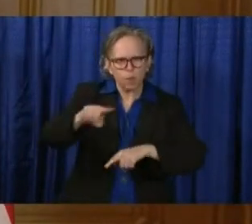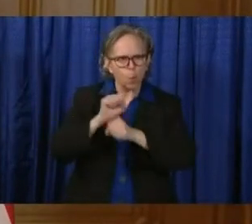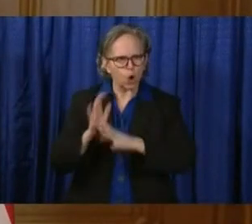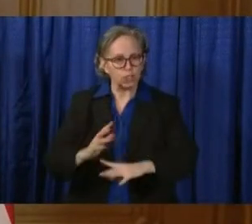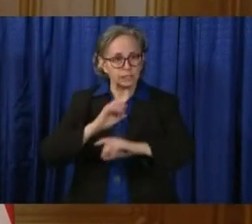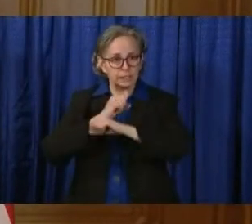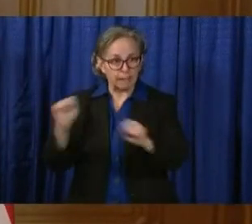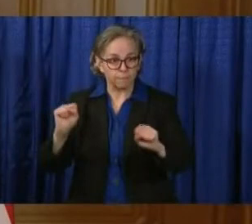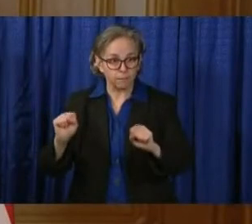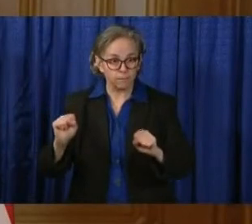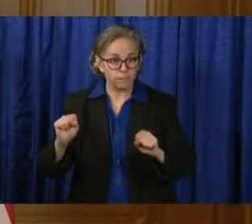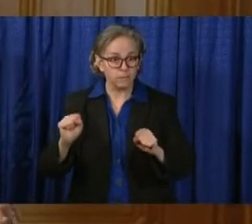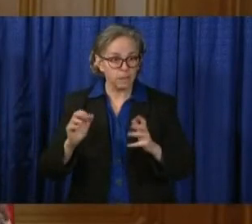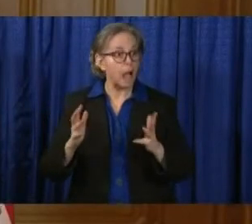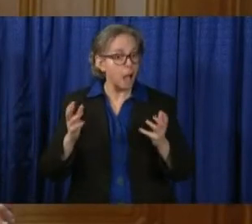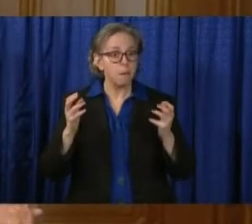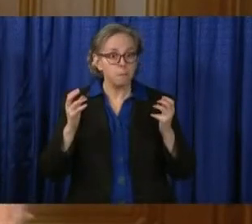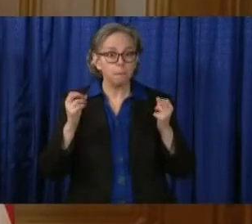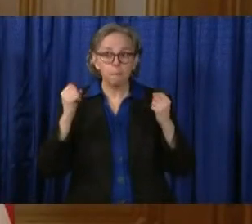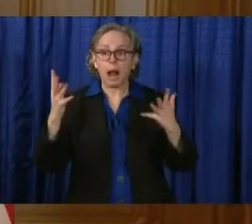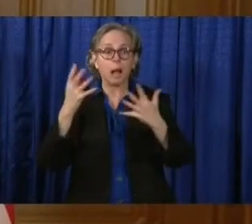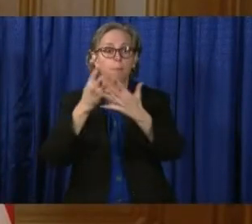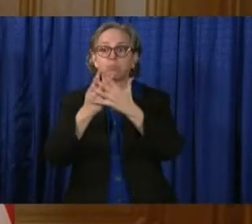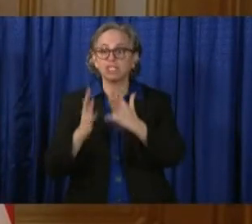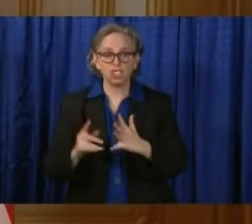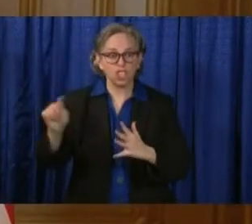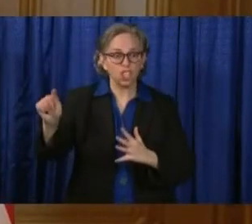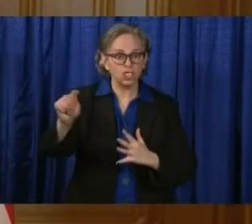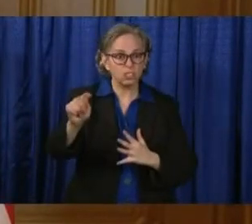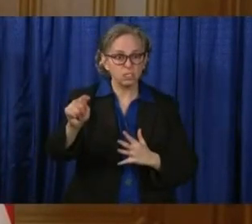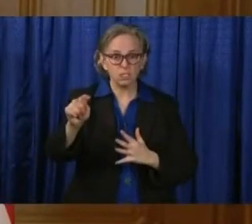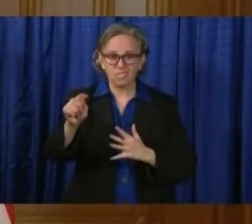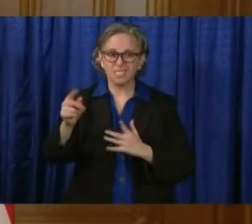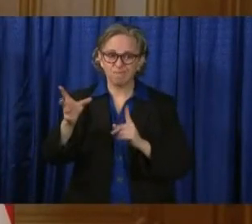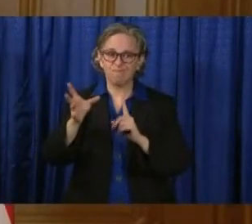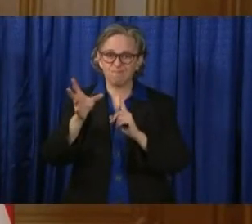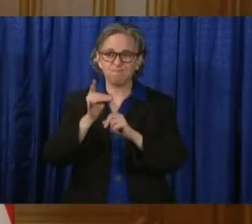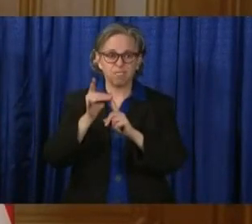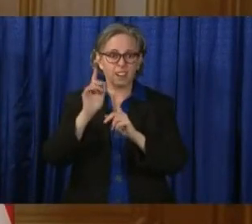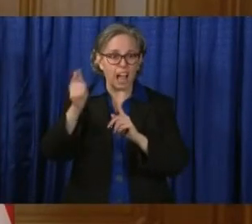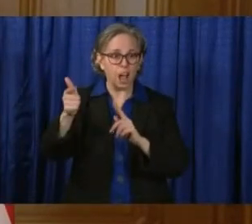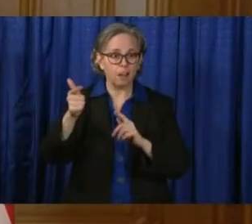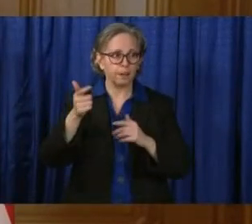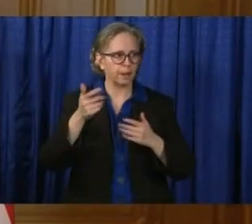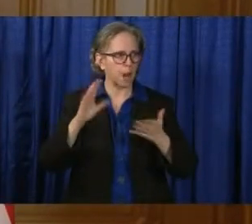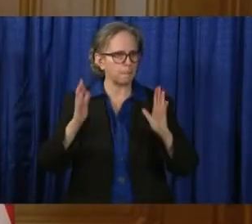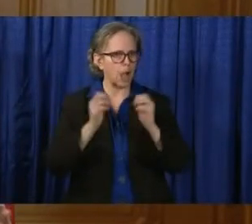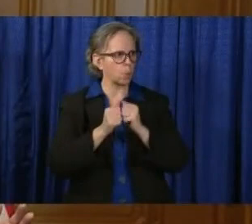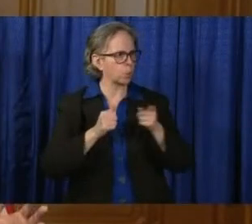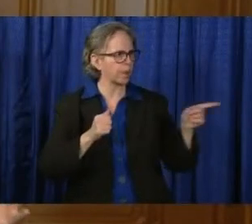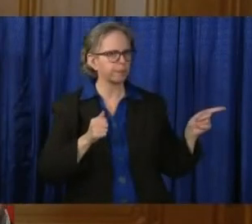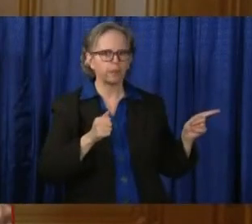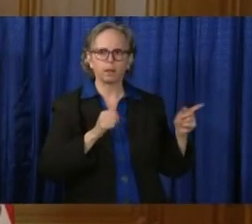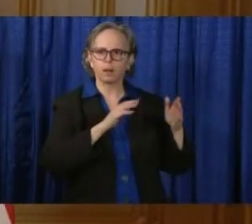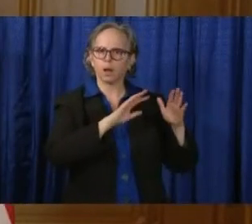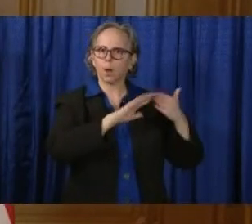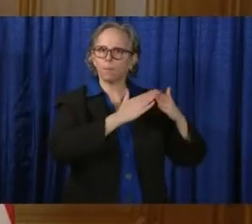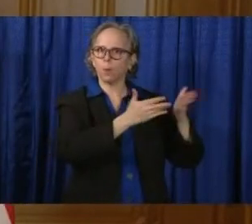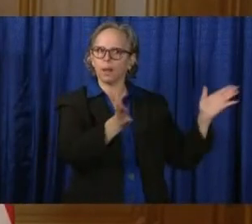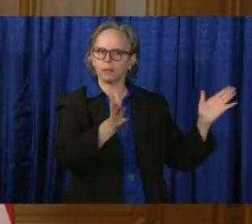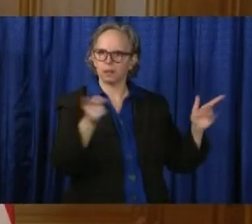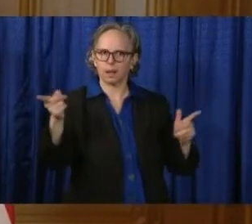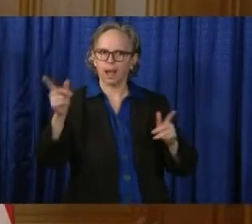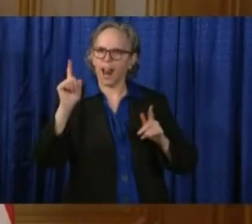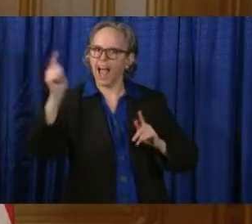getting into. It's been out in the general population. It's been slow getting into the prison. Once it gets into a prison, it is like every other group